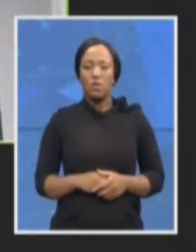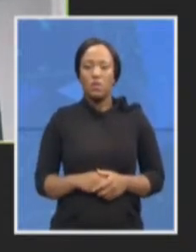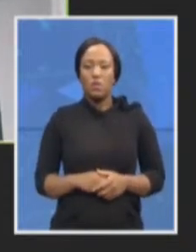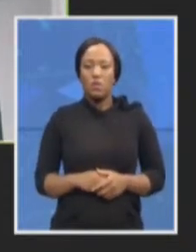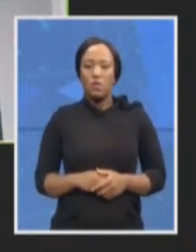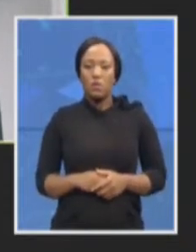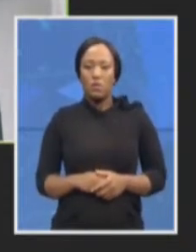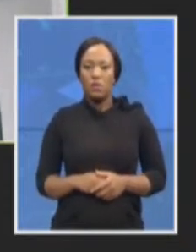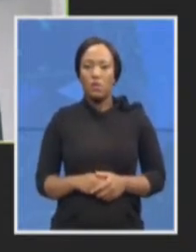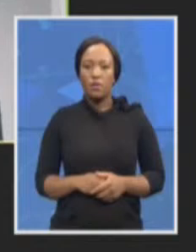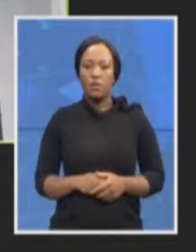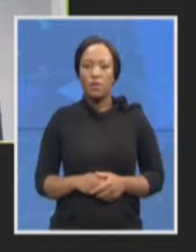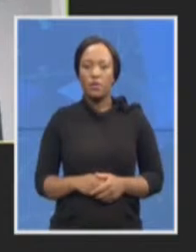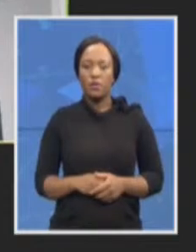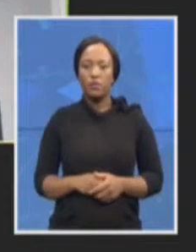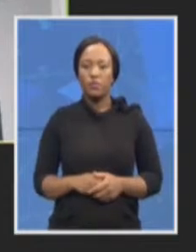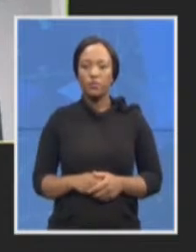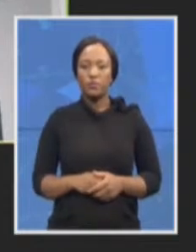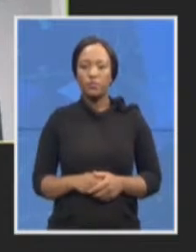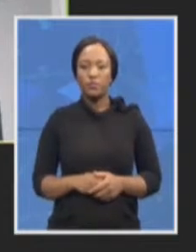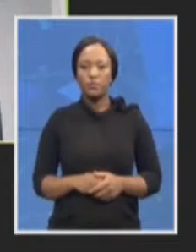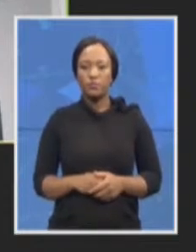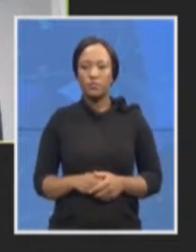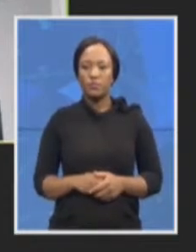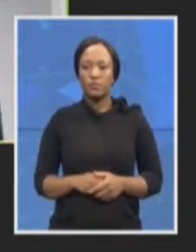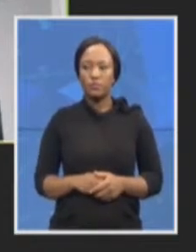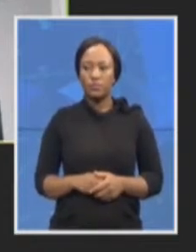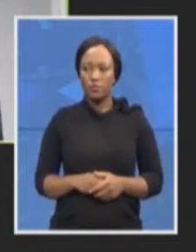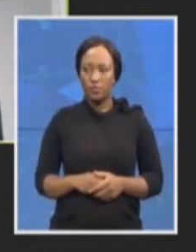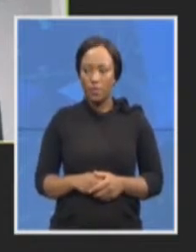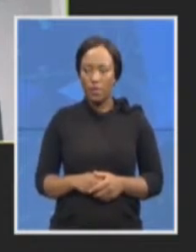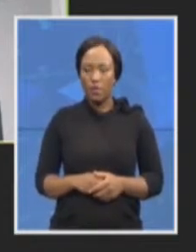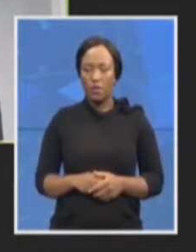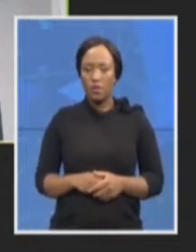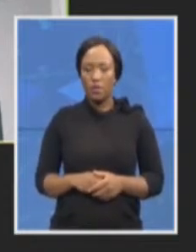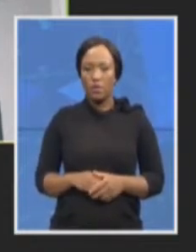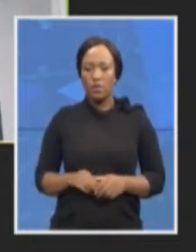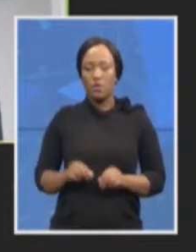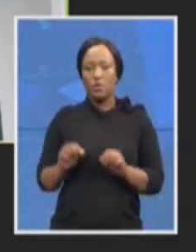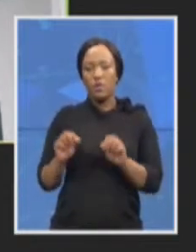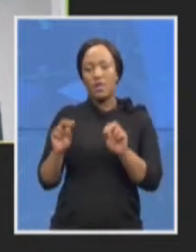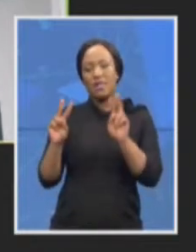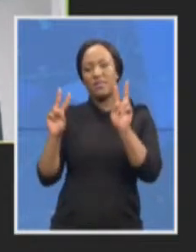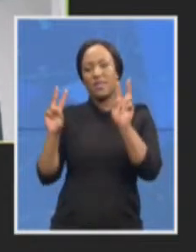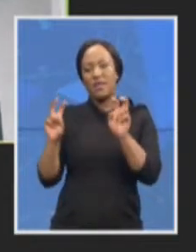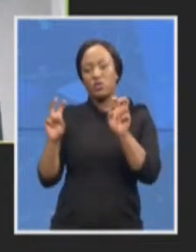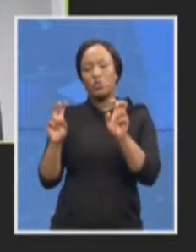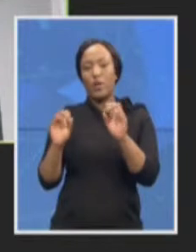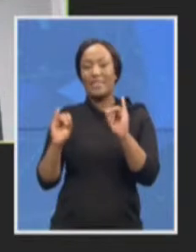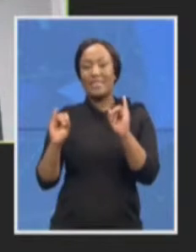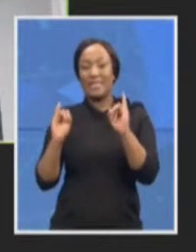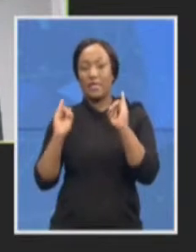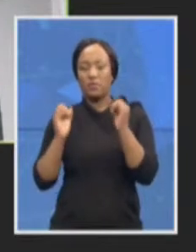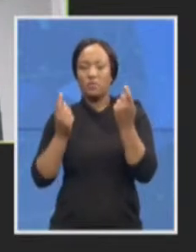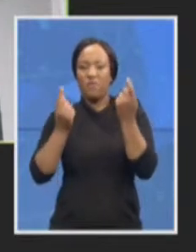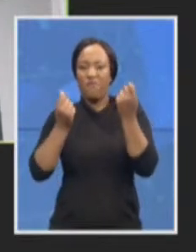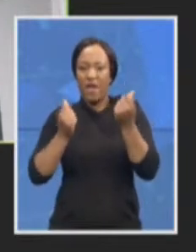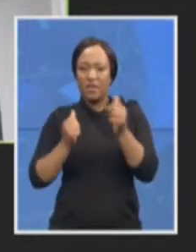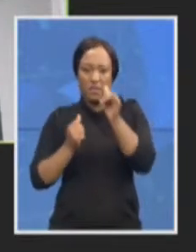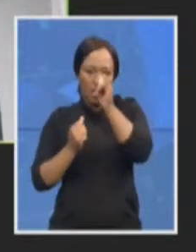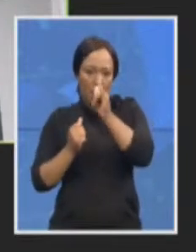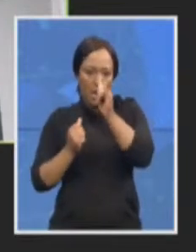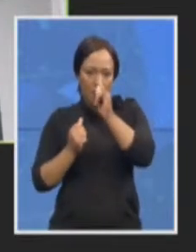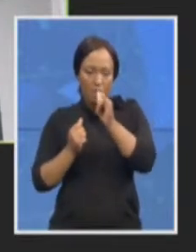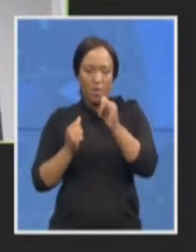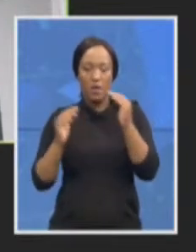the issue of dealing with serious financial crimes I'll deal with it at a high level and then I'll ask Advocator Cock to come in with